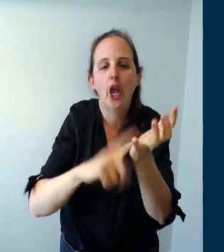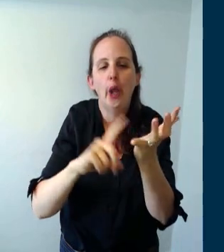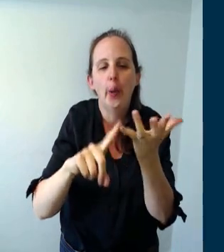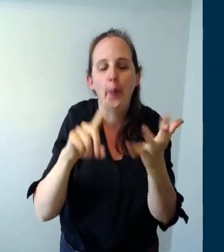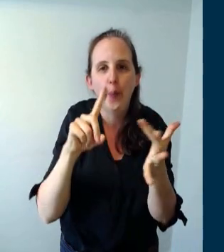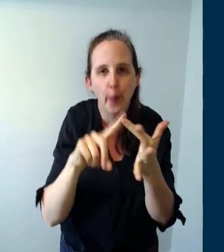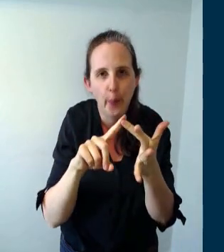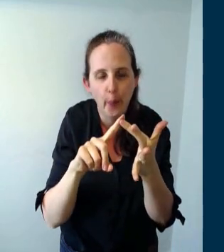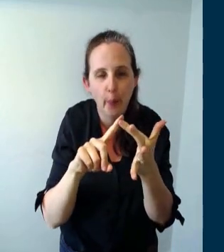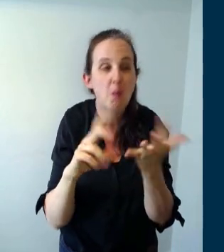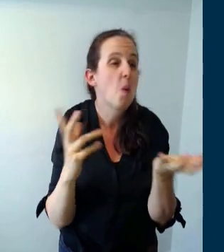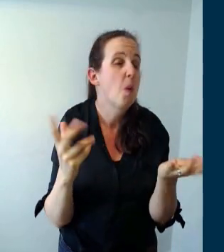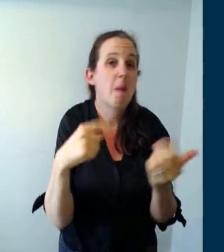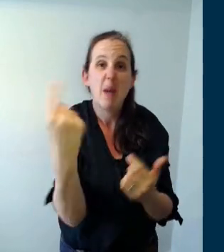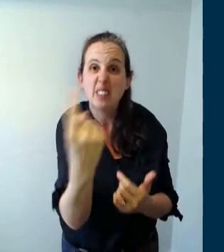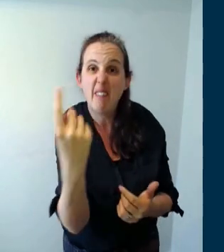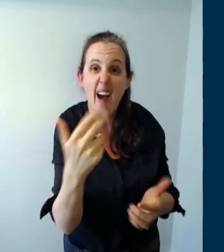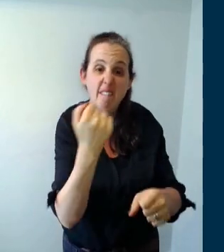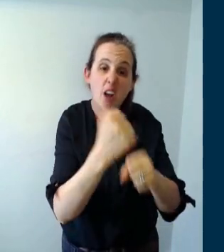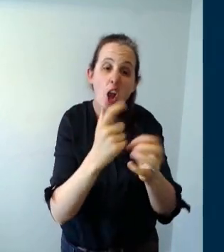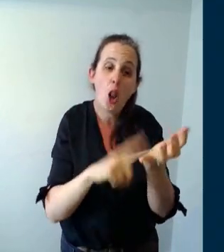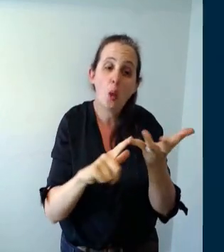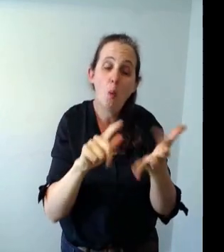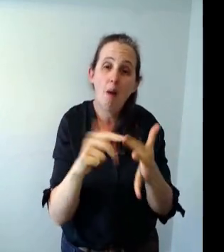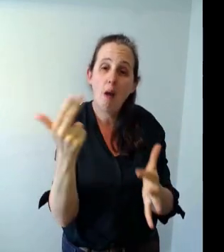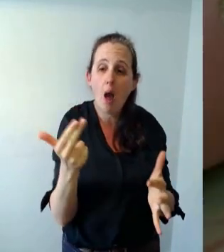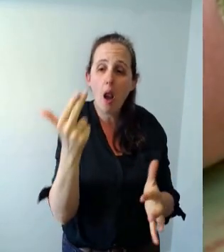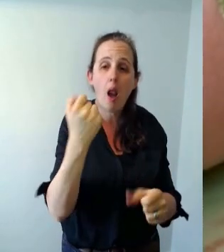or a glue gun either or